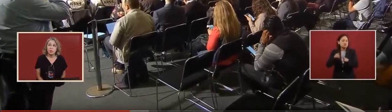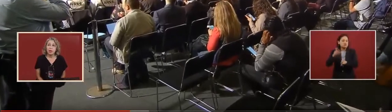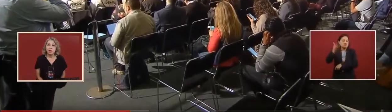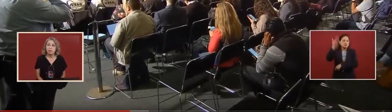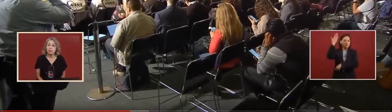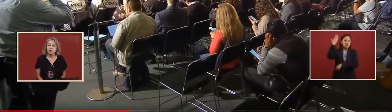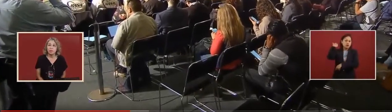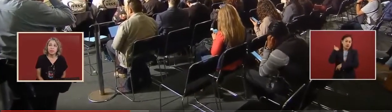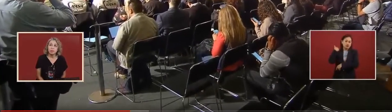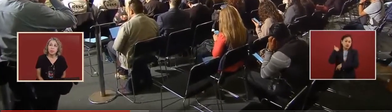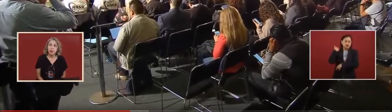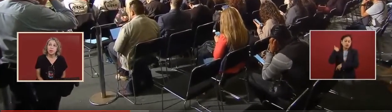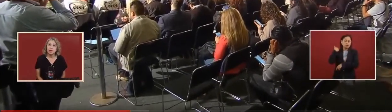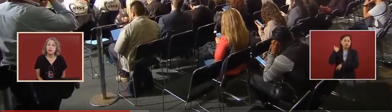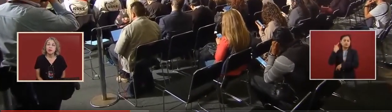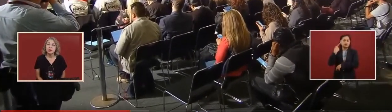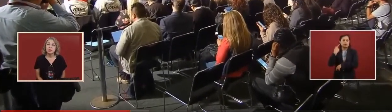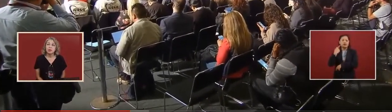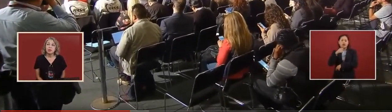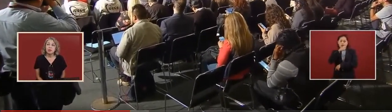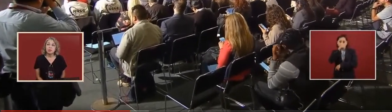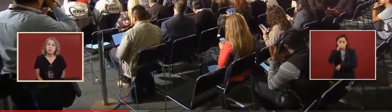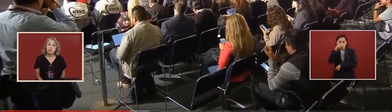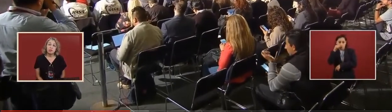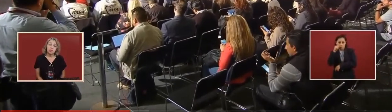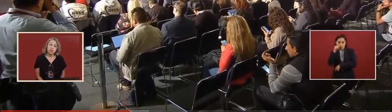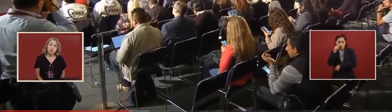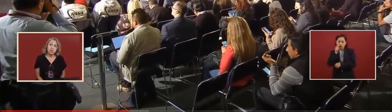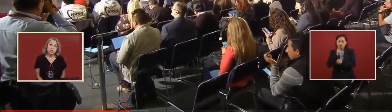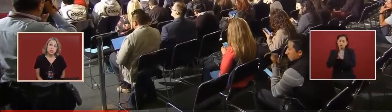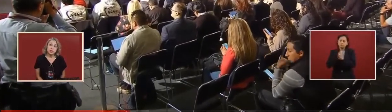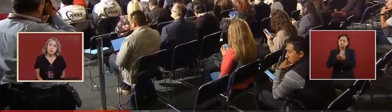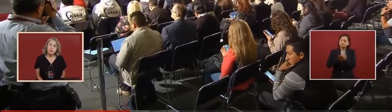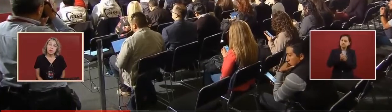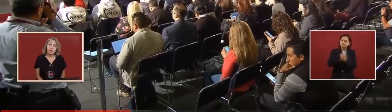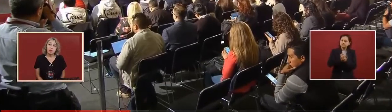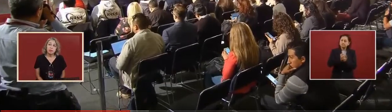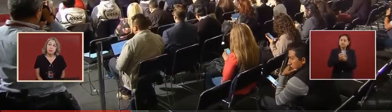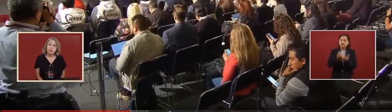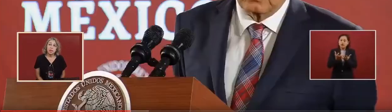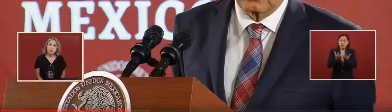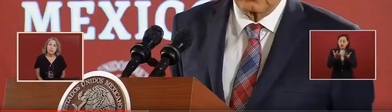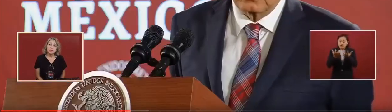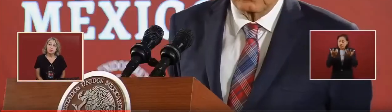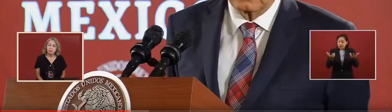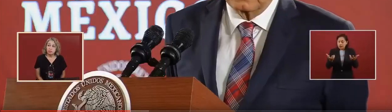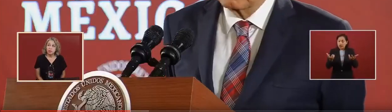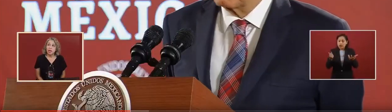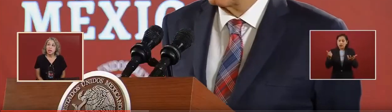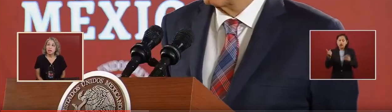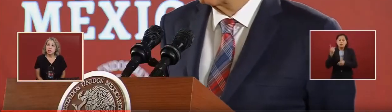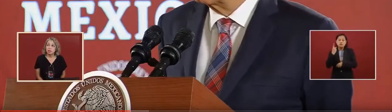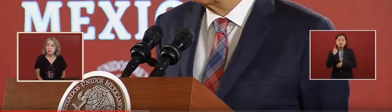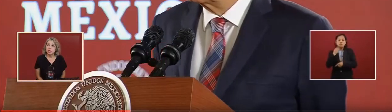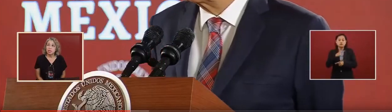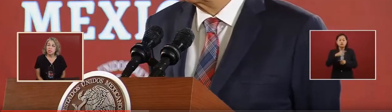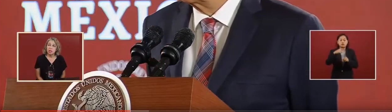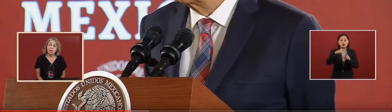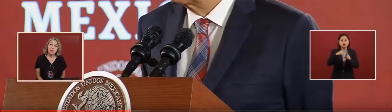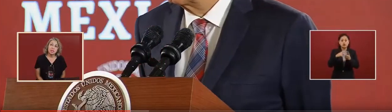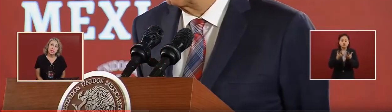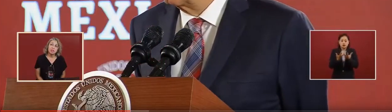from the Church, because for God, what is God, and Caesar's to what is Caesar,